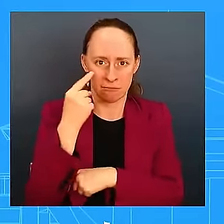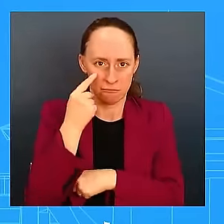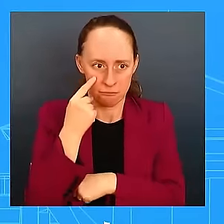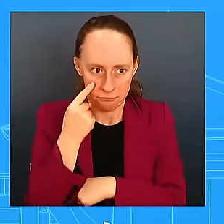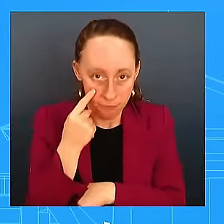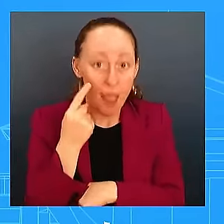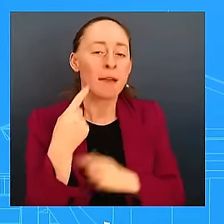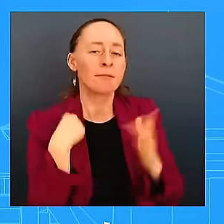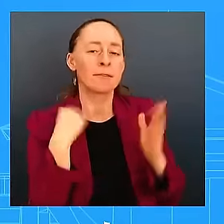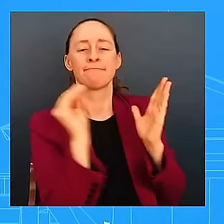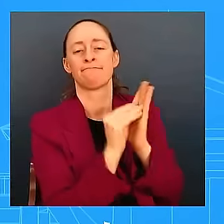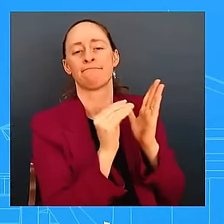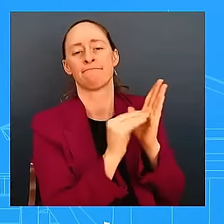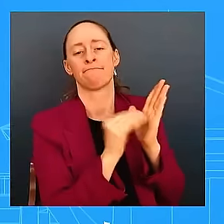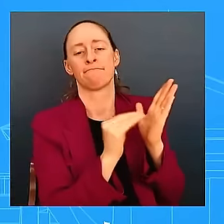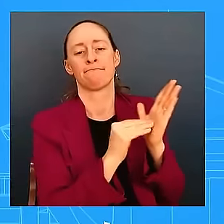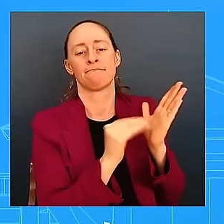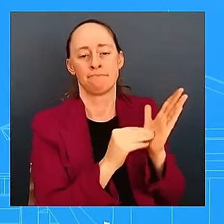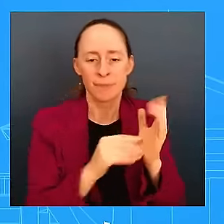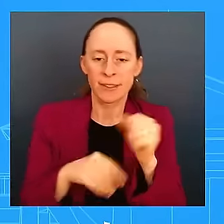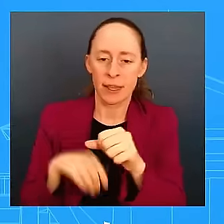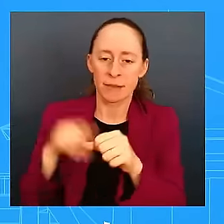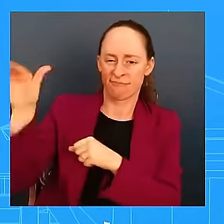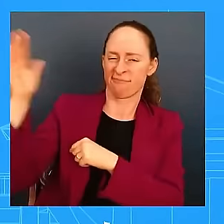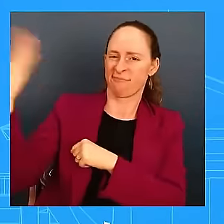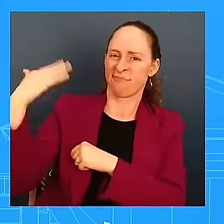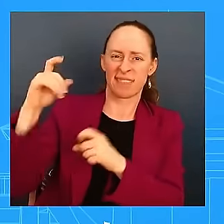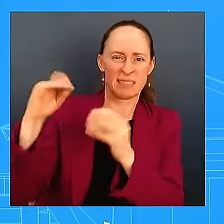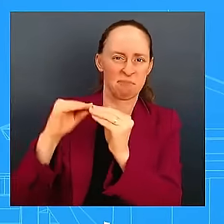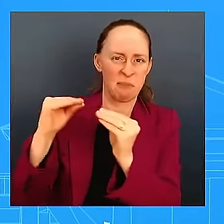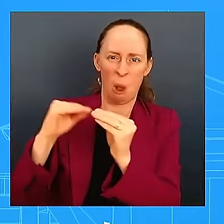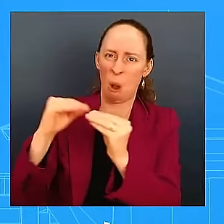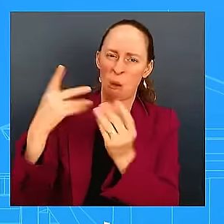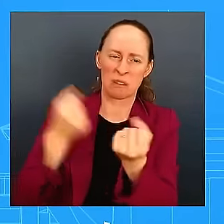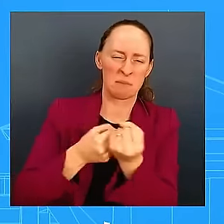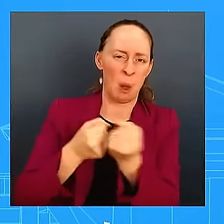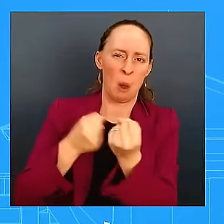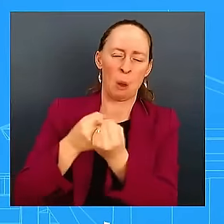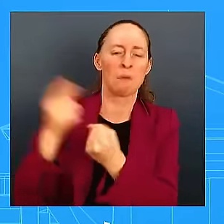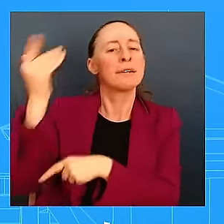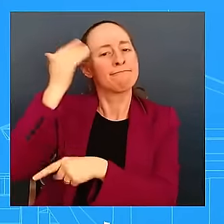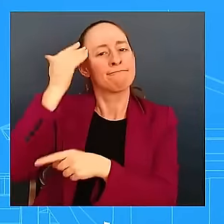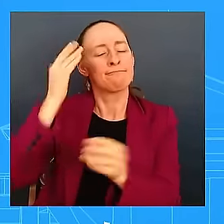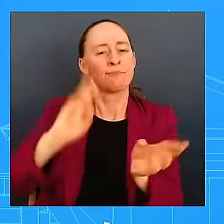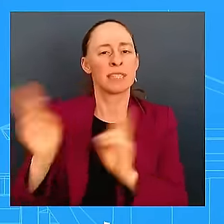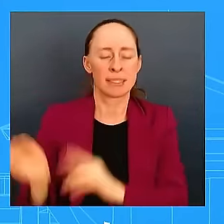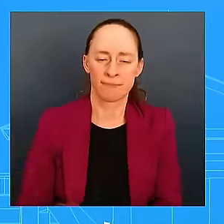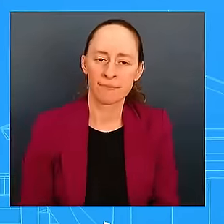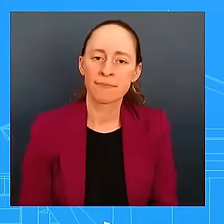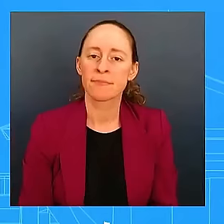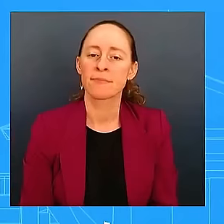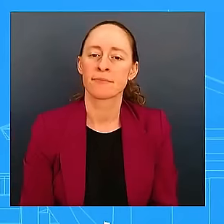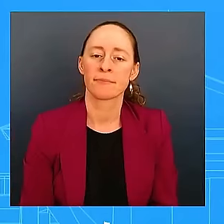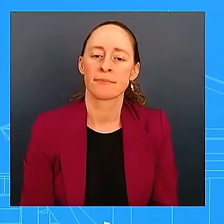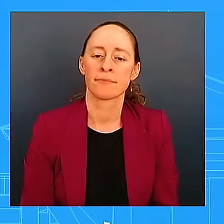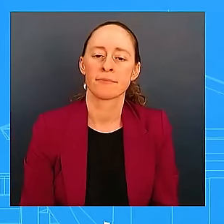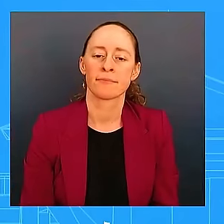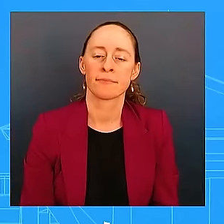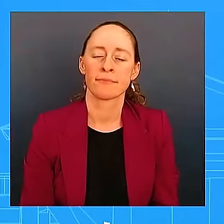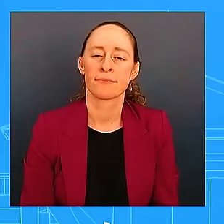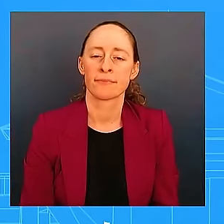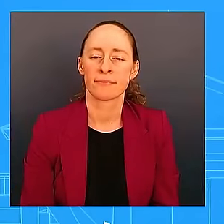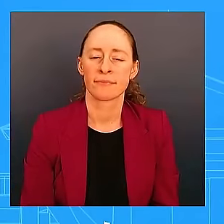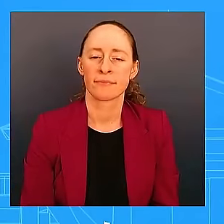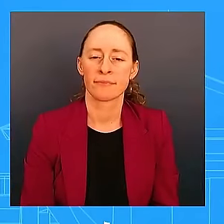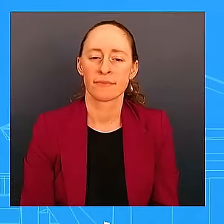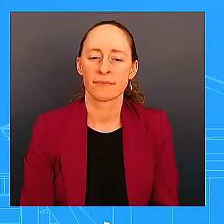declarations in place faster. Last question. Thank you. At the start of this year you wrote out reforms to cut some of the red